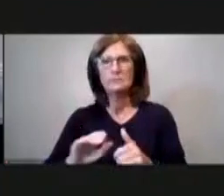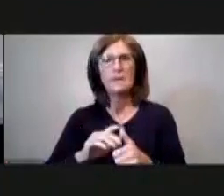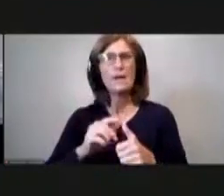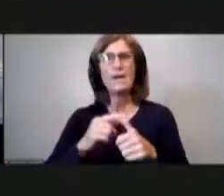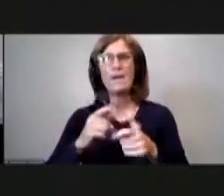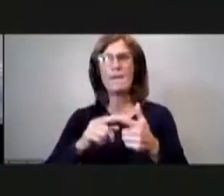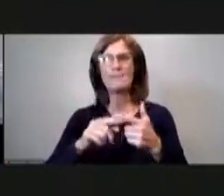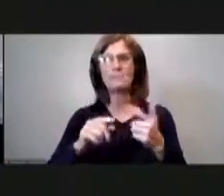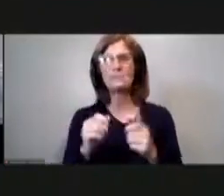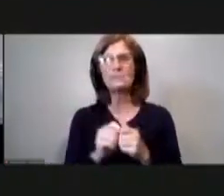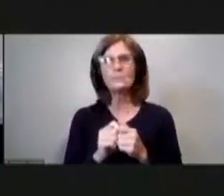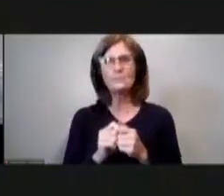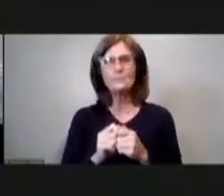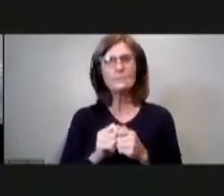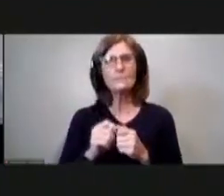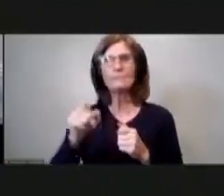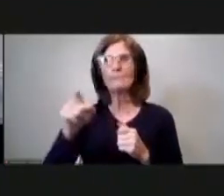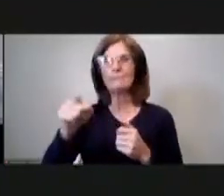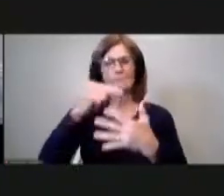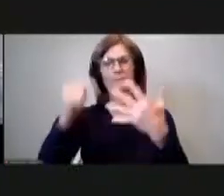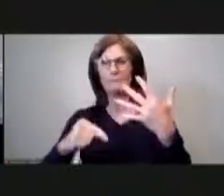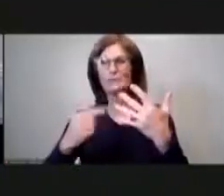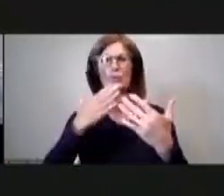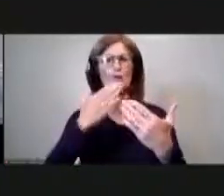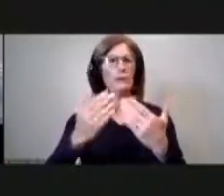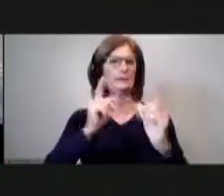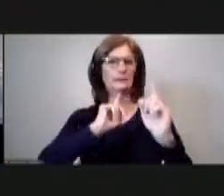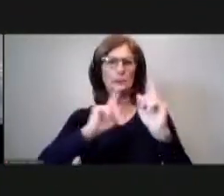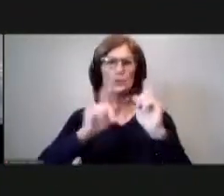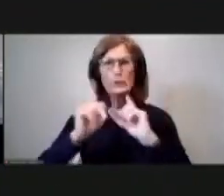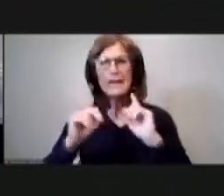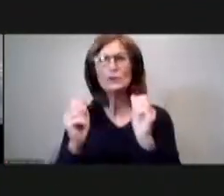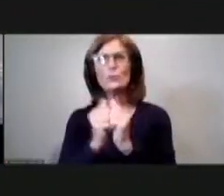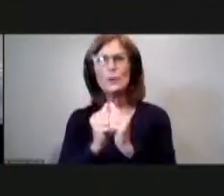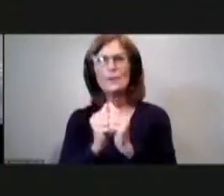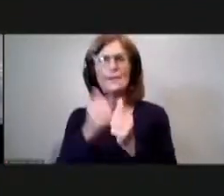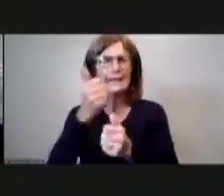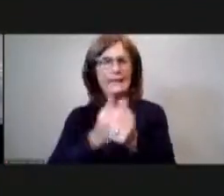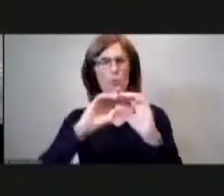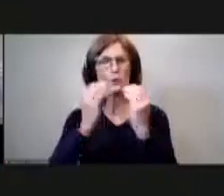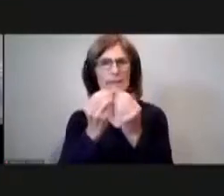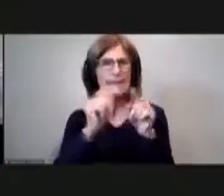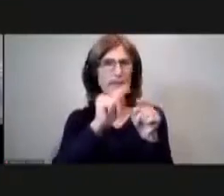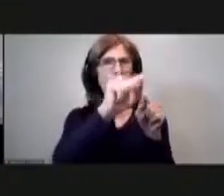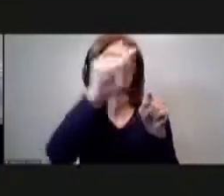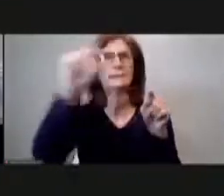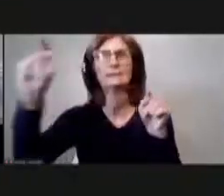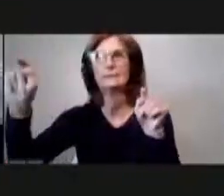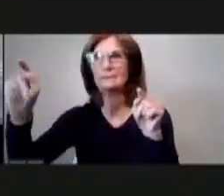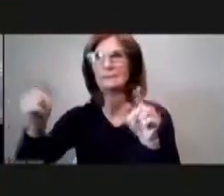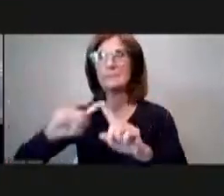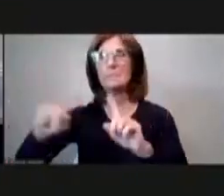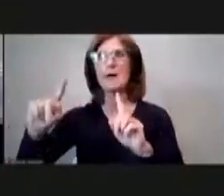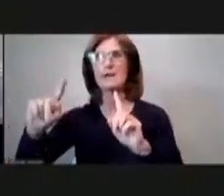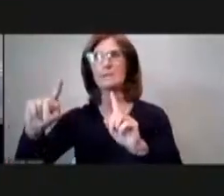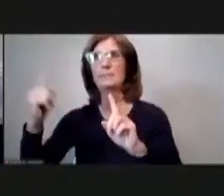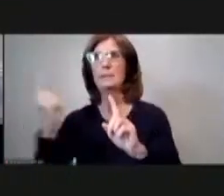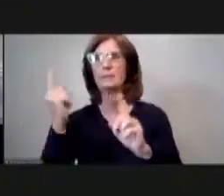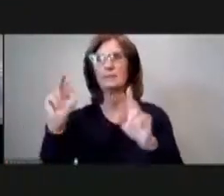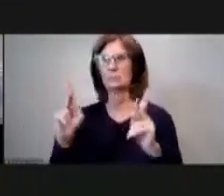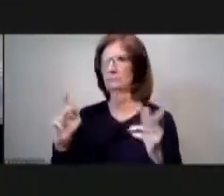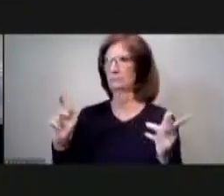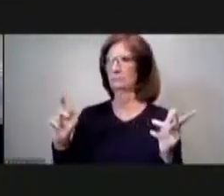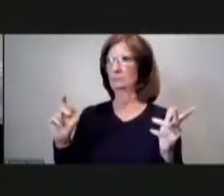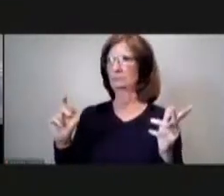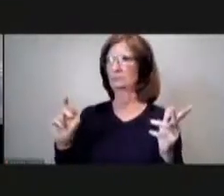um constant great communication with the organizations um but you know conversation just comes back to well this is an